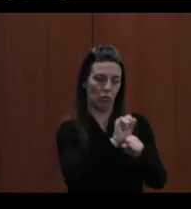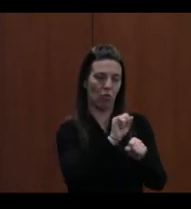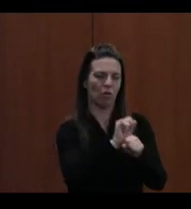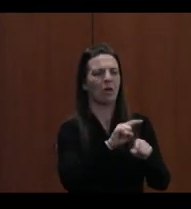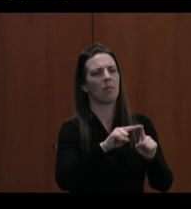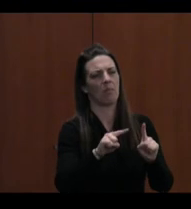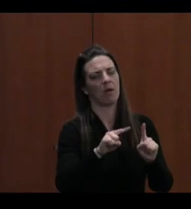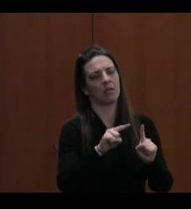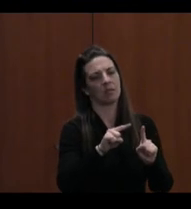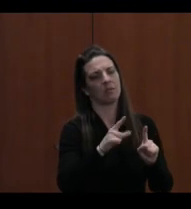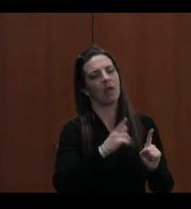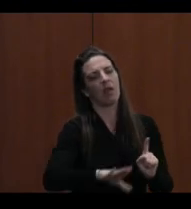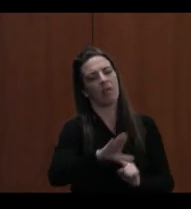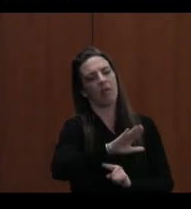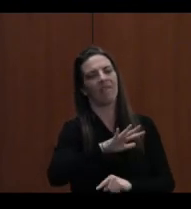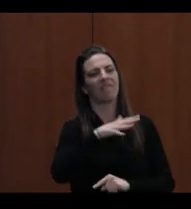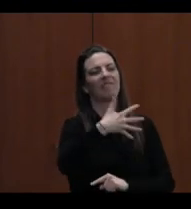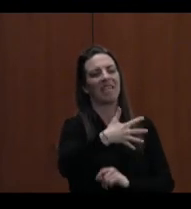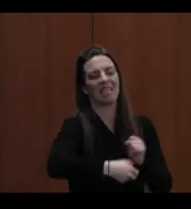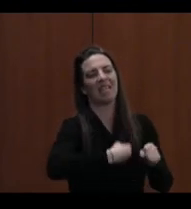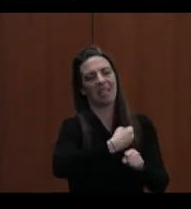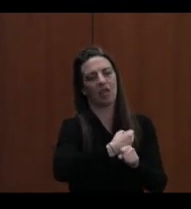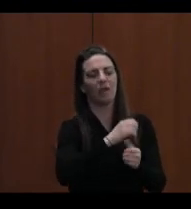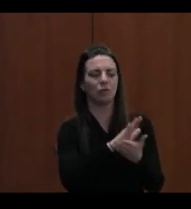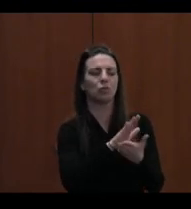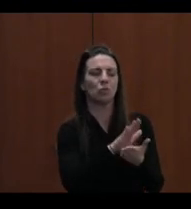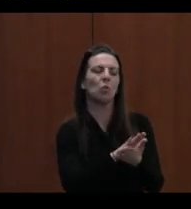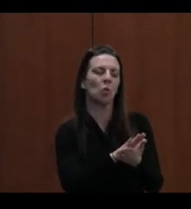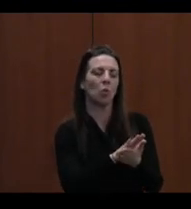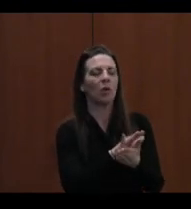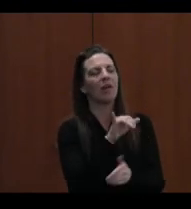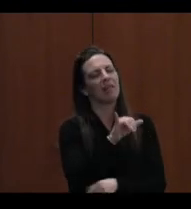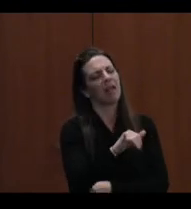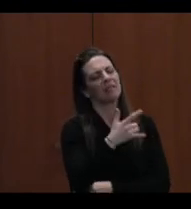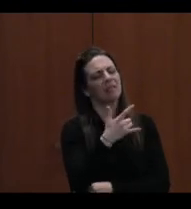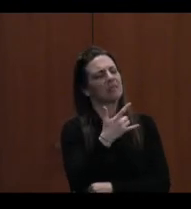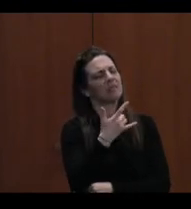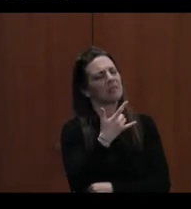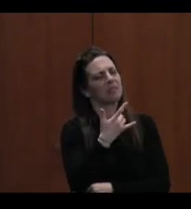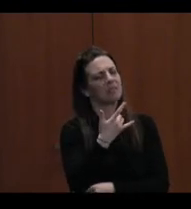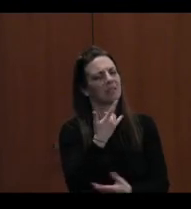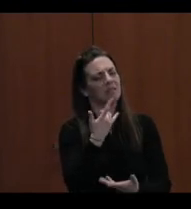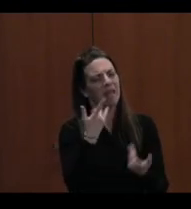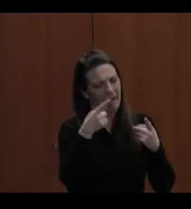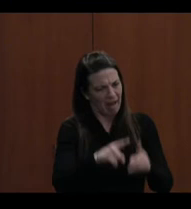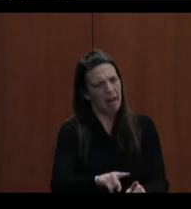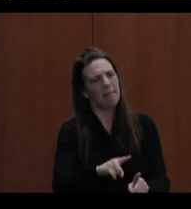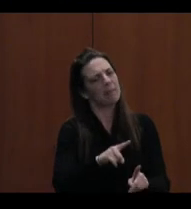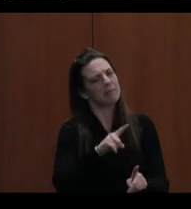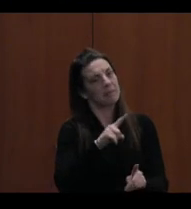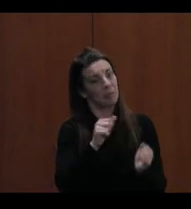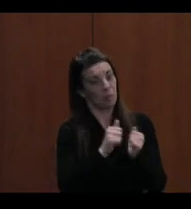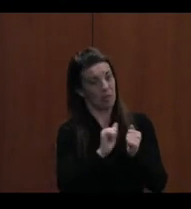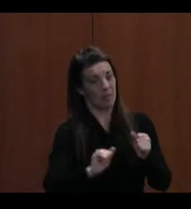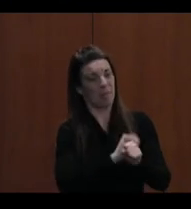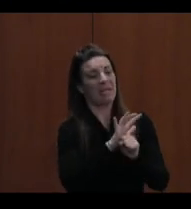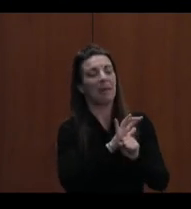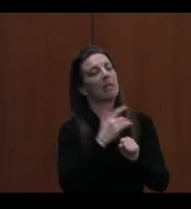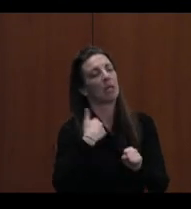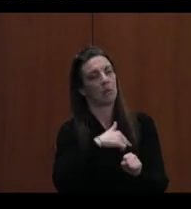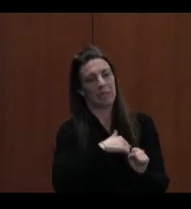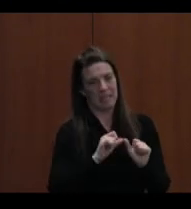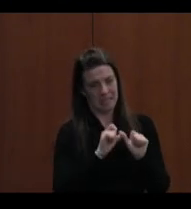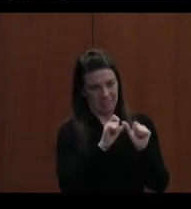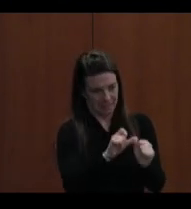year of school. That is not uncommon in some cases, especially with the pandemic. That is something we continue to work